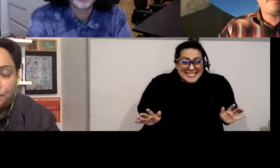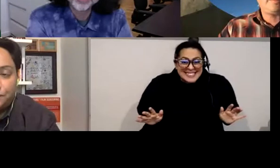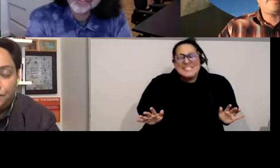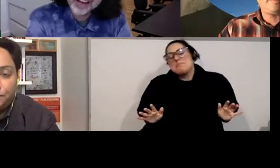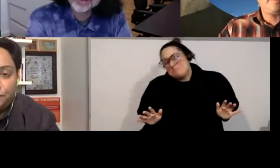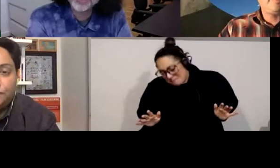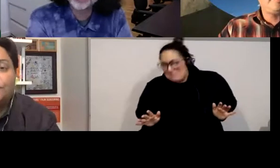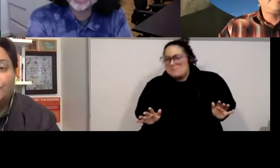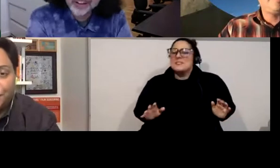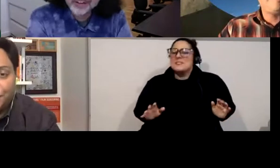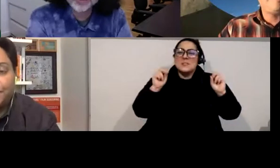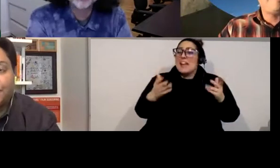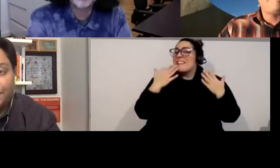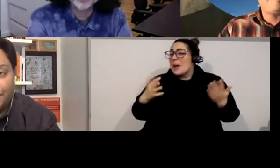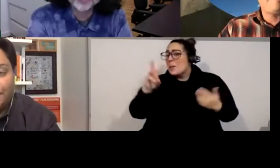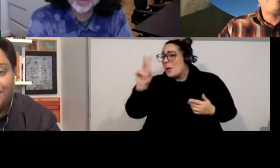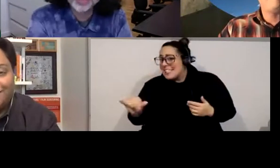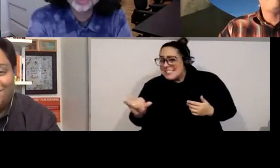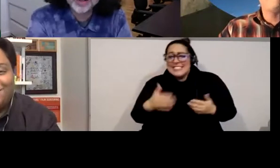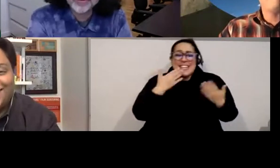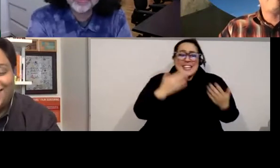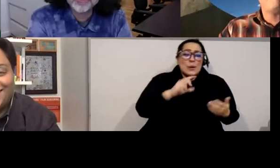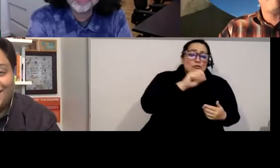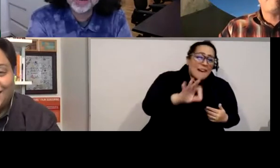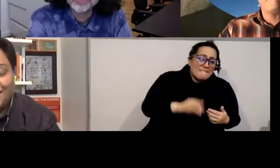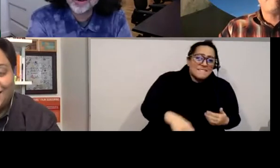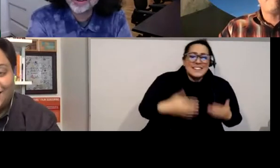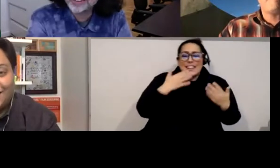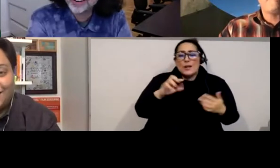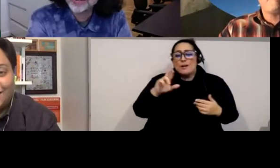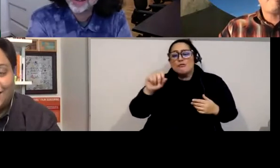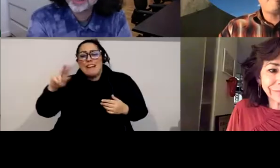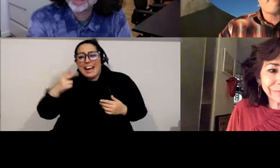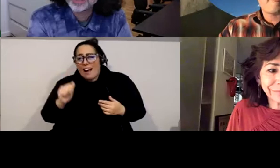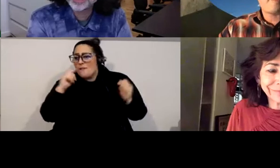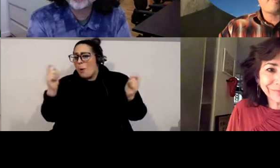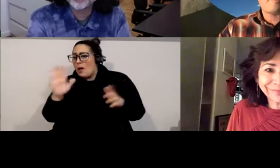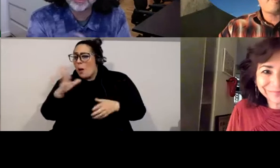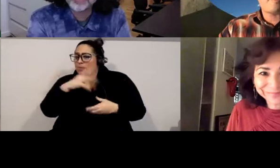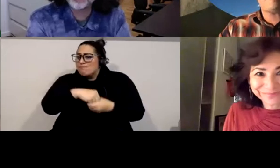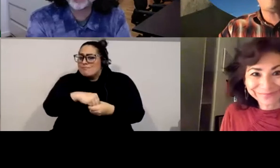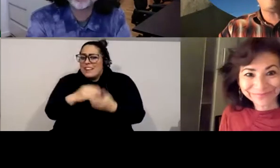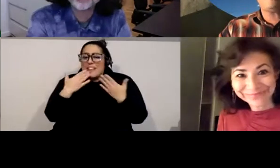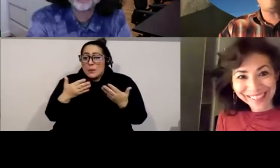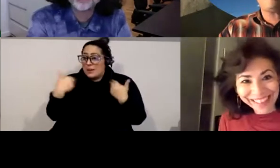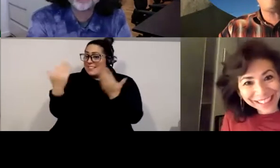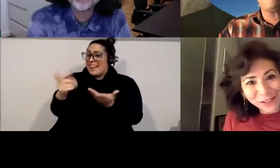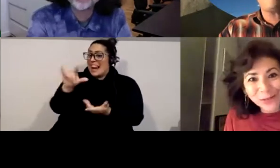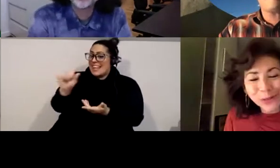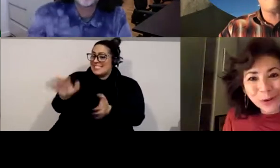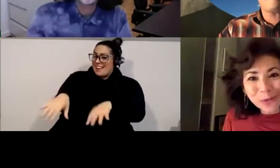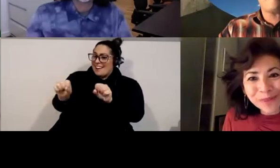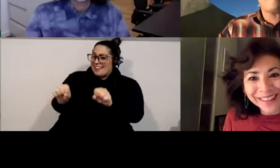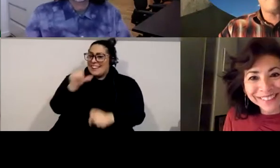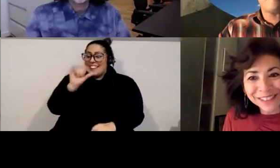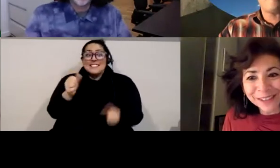so thank you wendy thank you jeff thank you rika thank you everyone for taking part so lisa you have the floor thank you